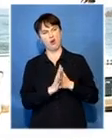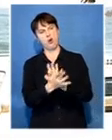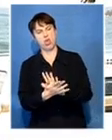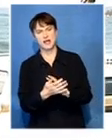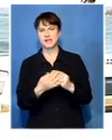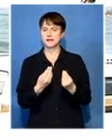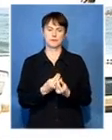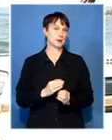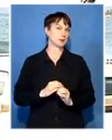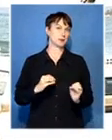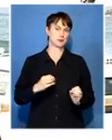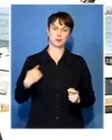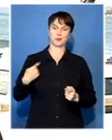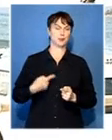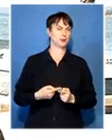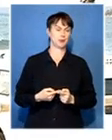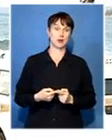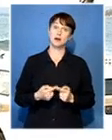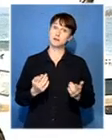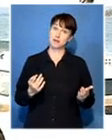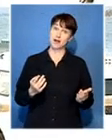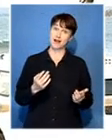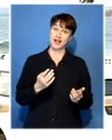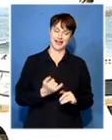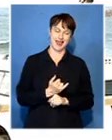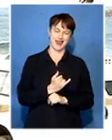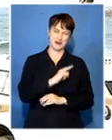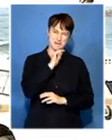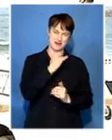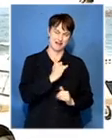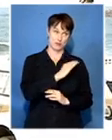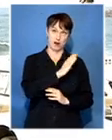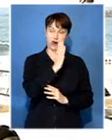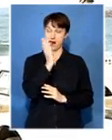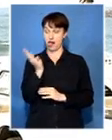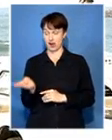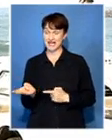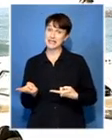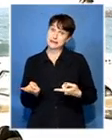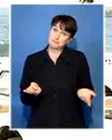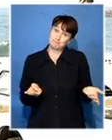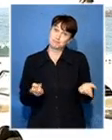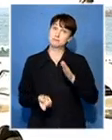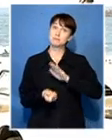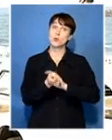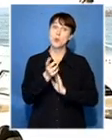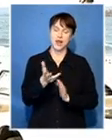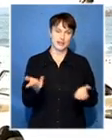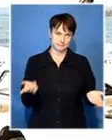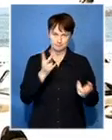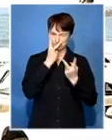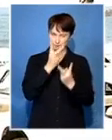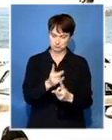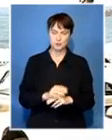have taken place but it's still a long way ahead and I can tell you that also on